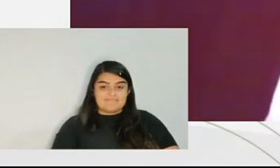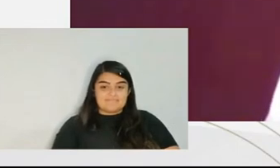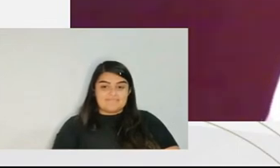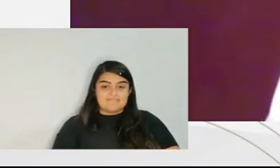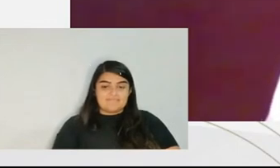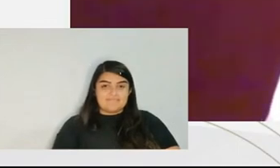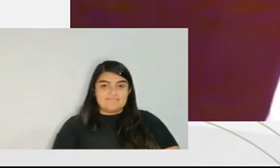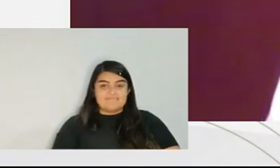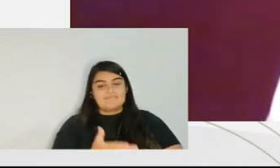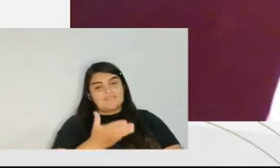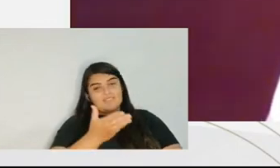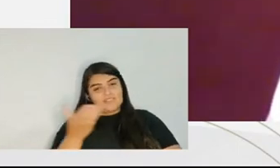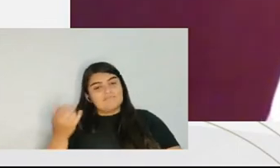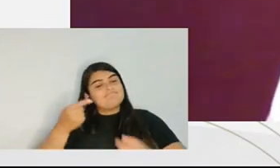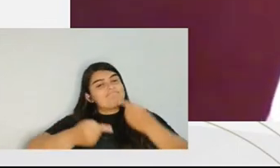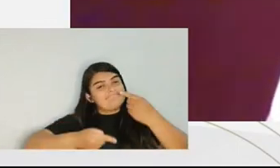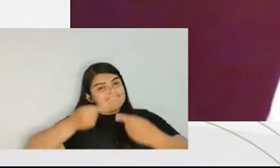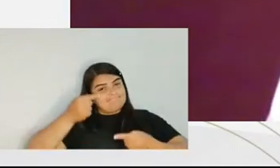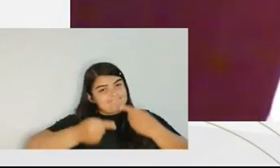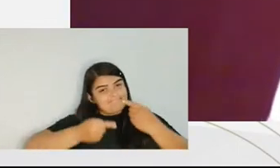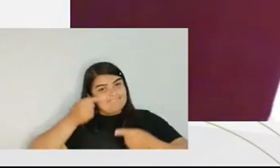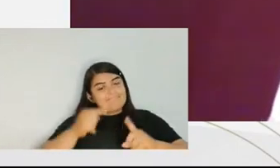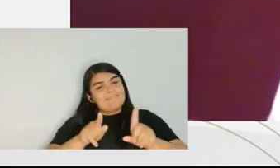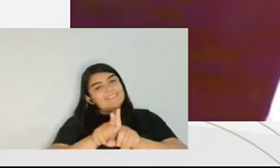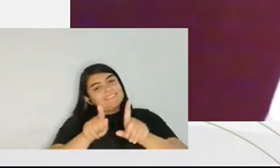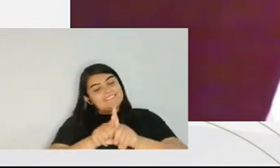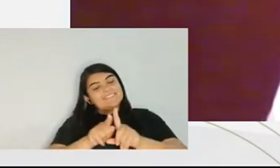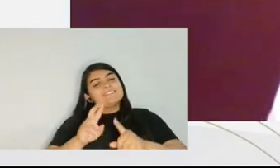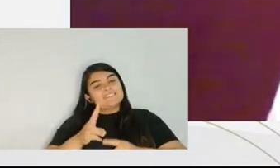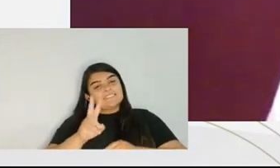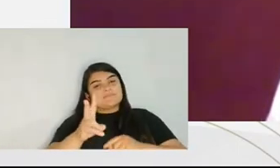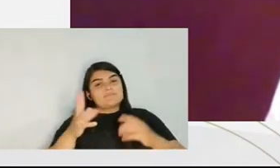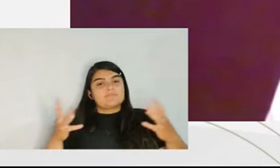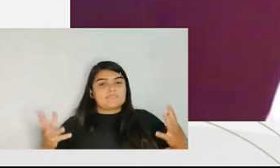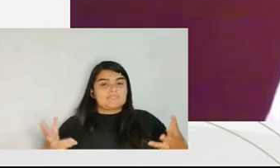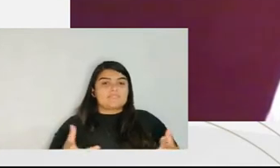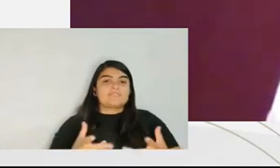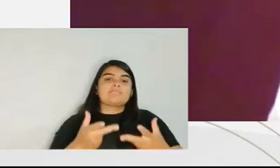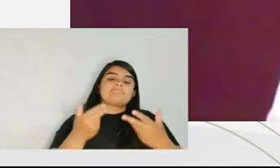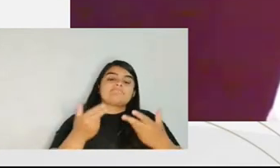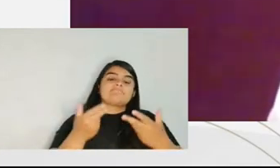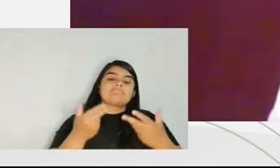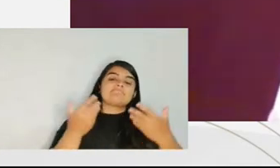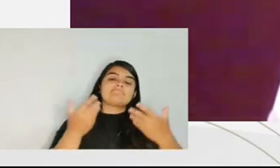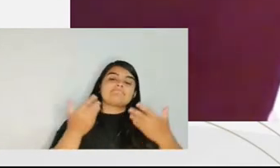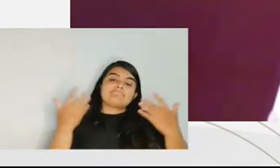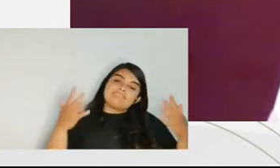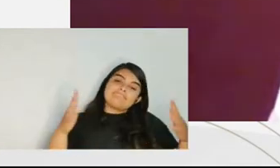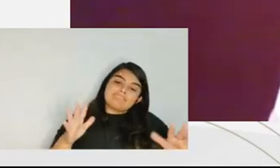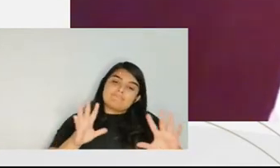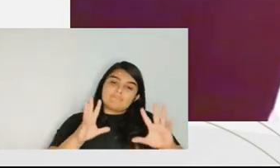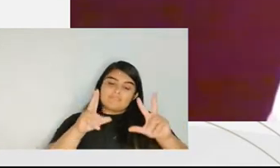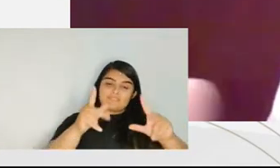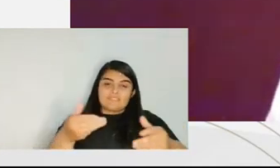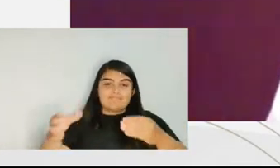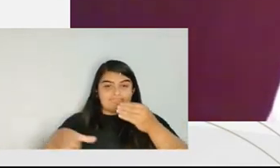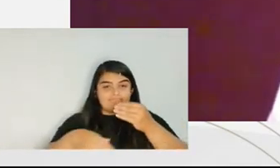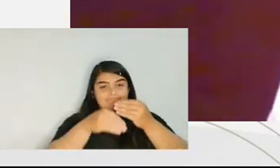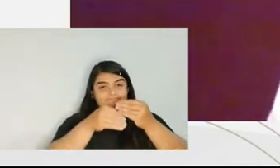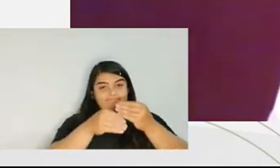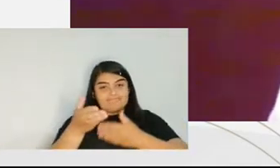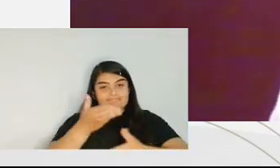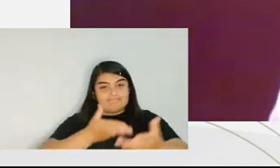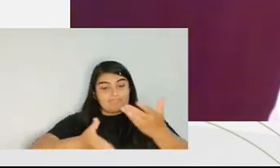and also hearing from our amazing colleagues here. And I am so